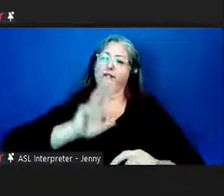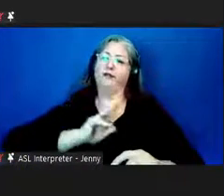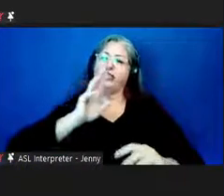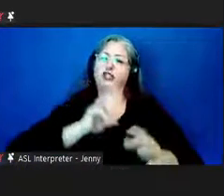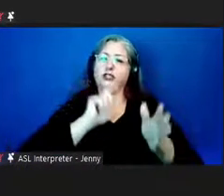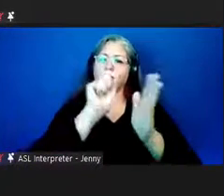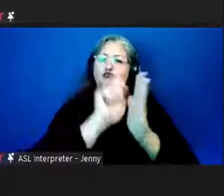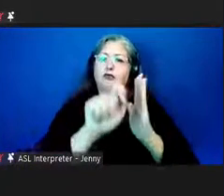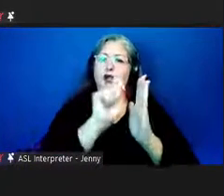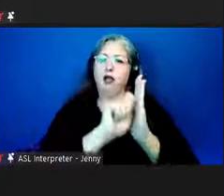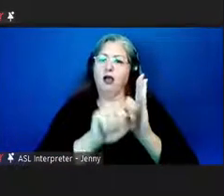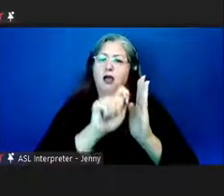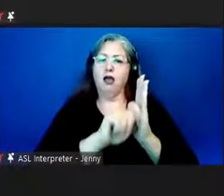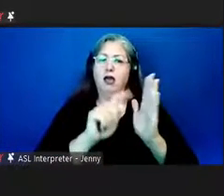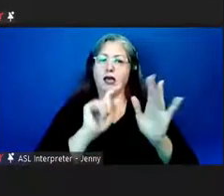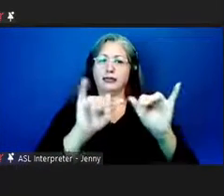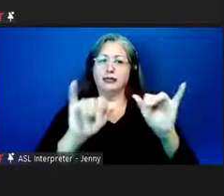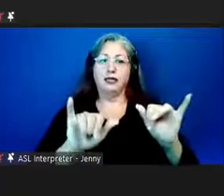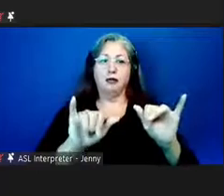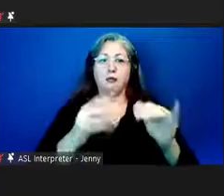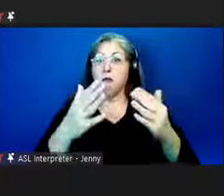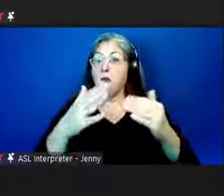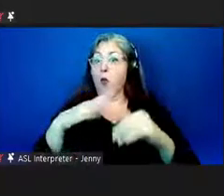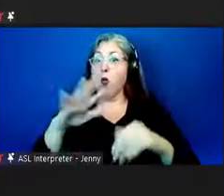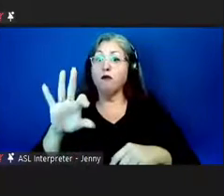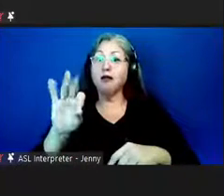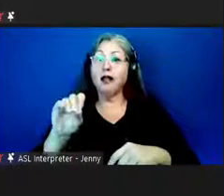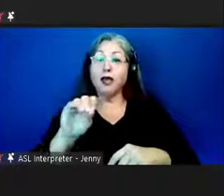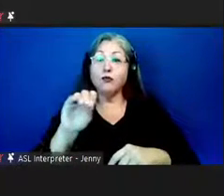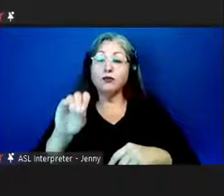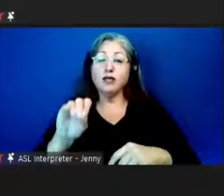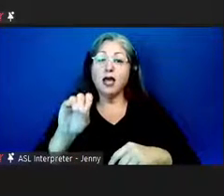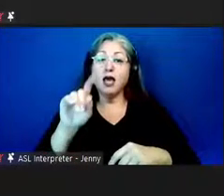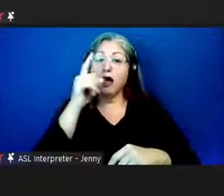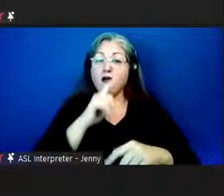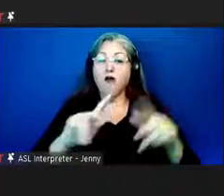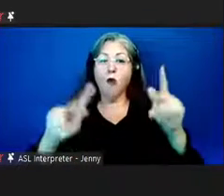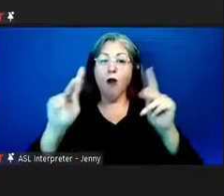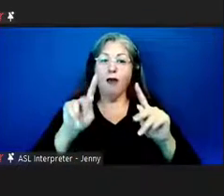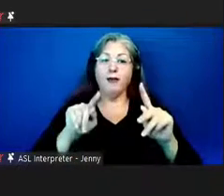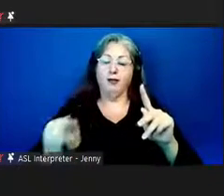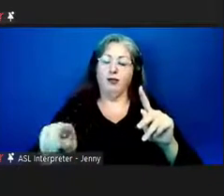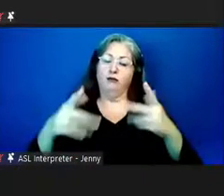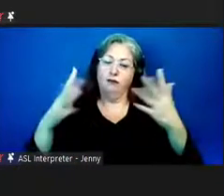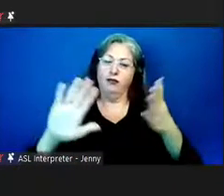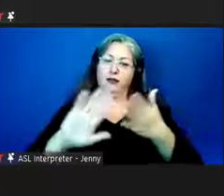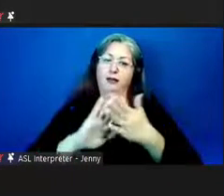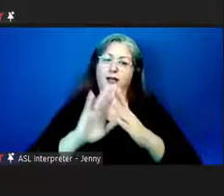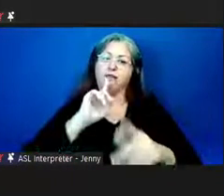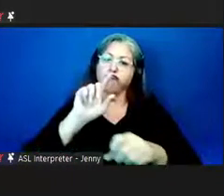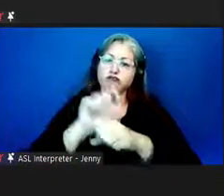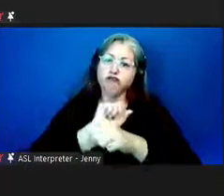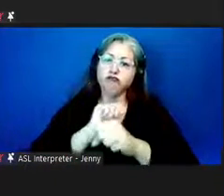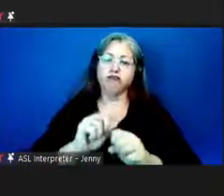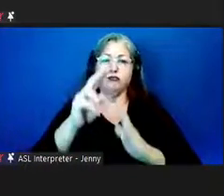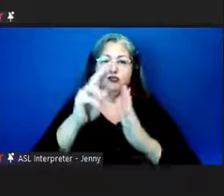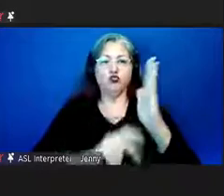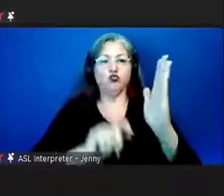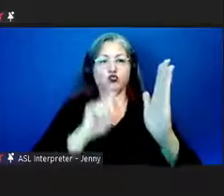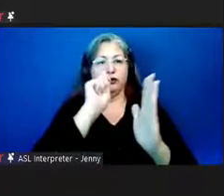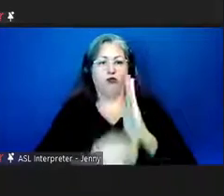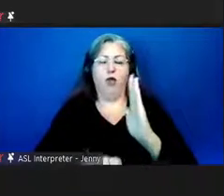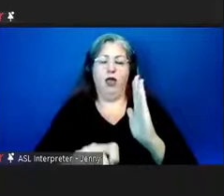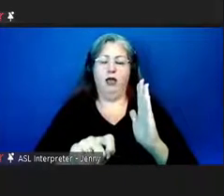writing system over 90 percent of the population became literate in our language so